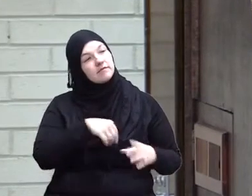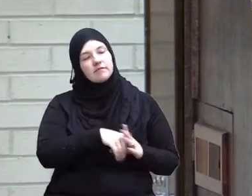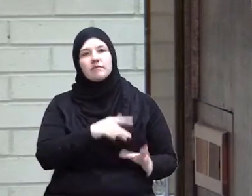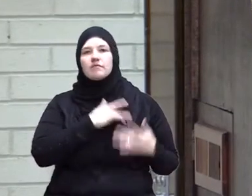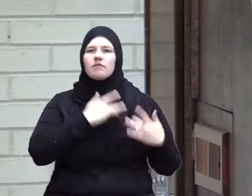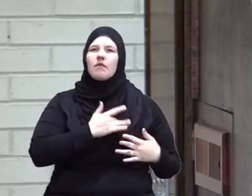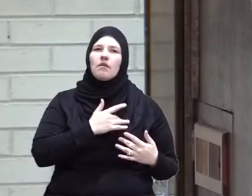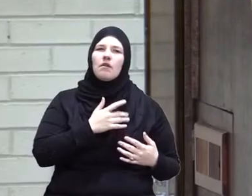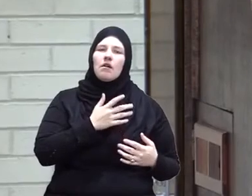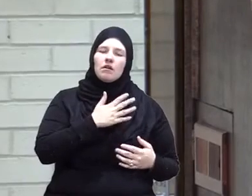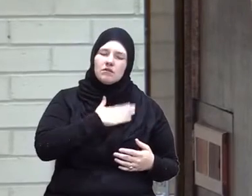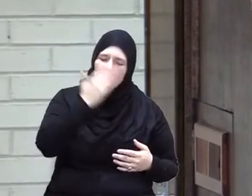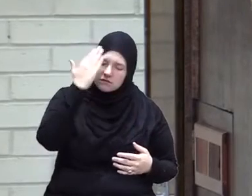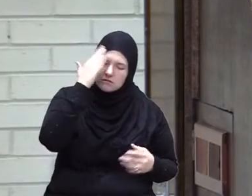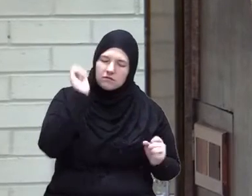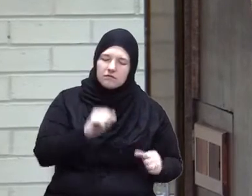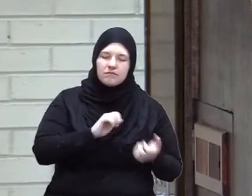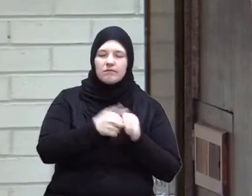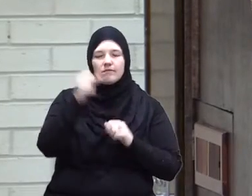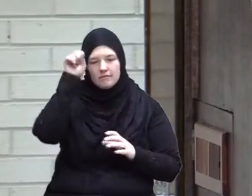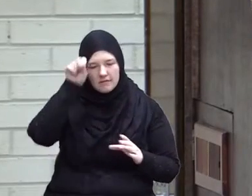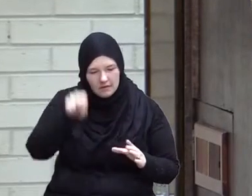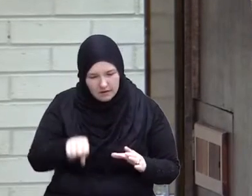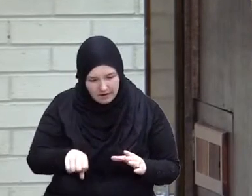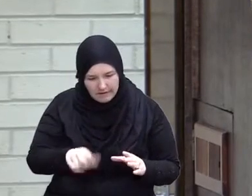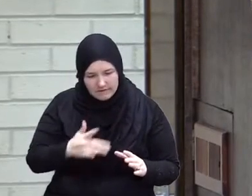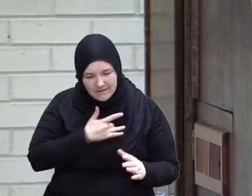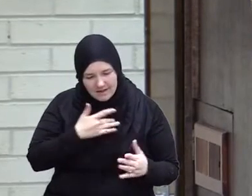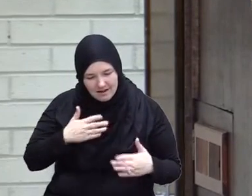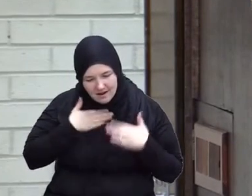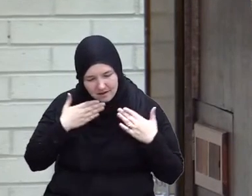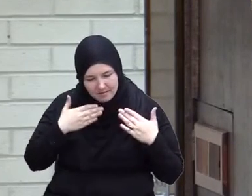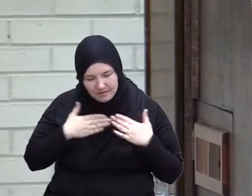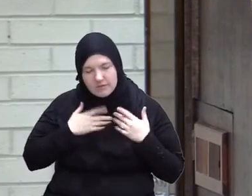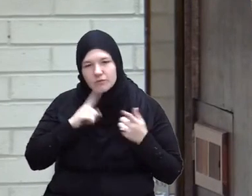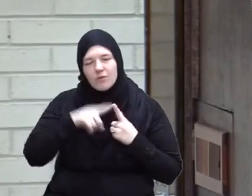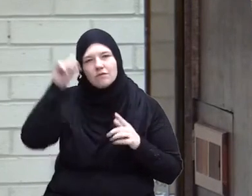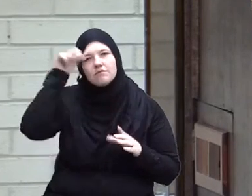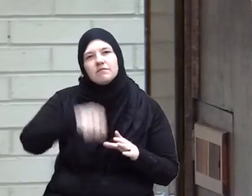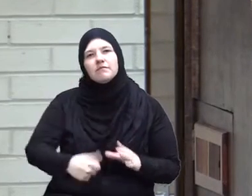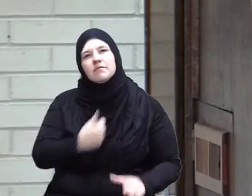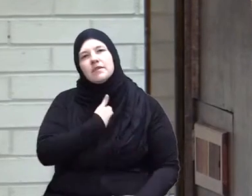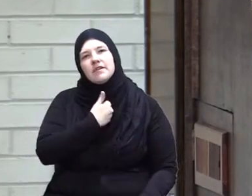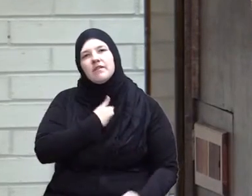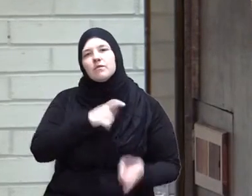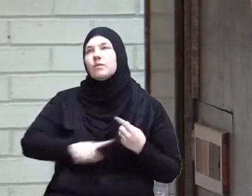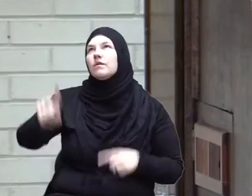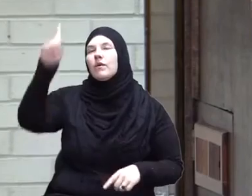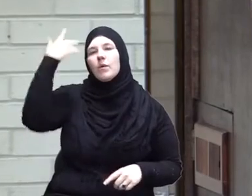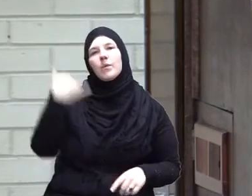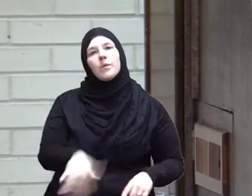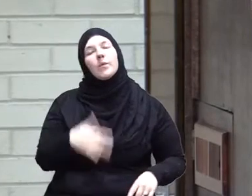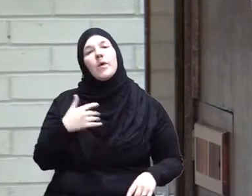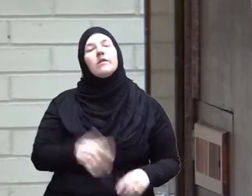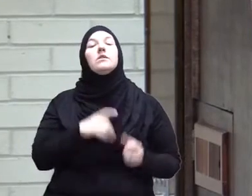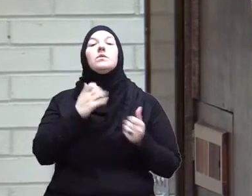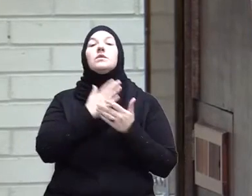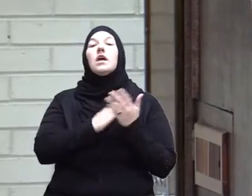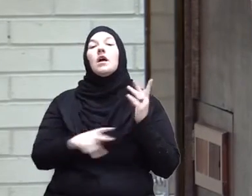my heart to bow down and I feel very happy to bow down so some people